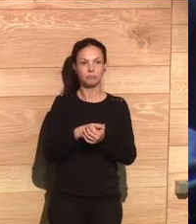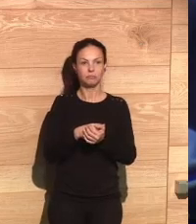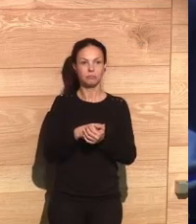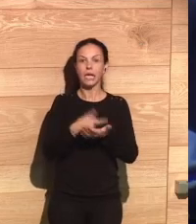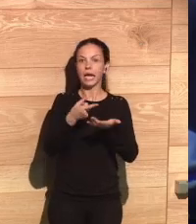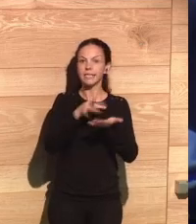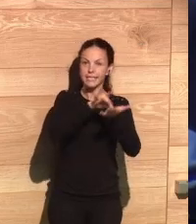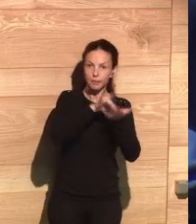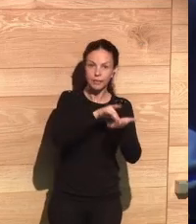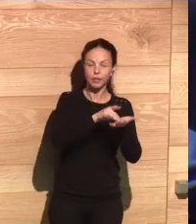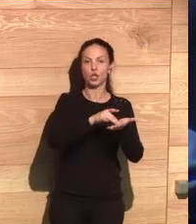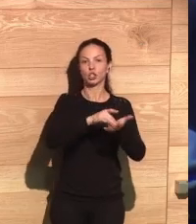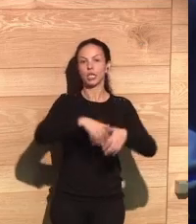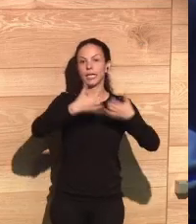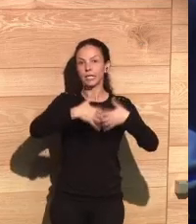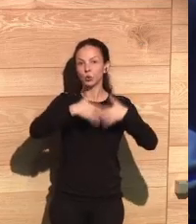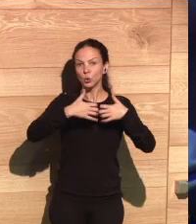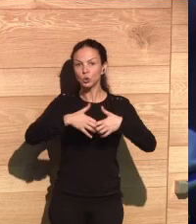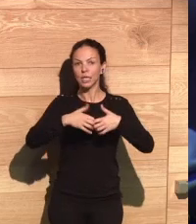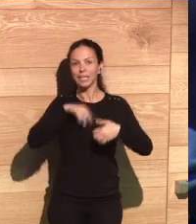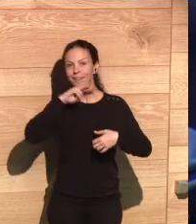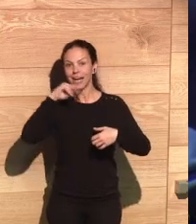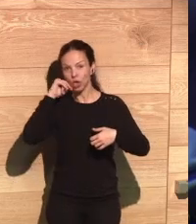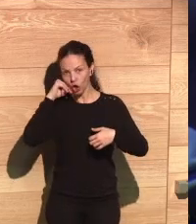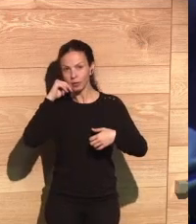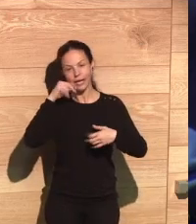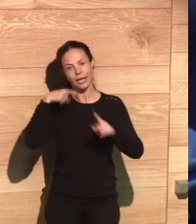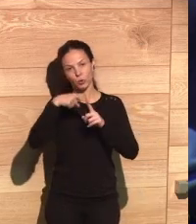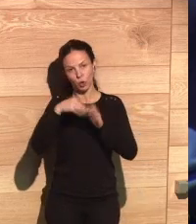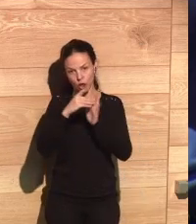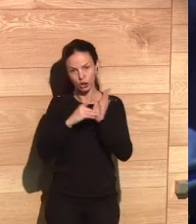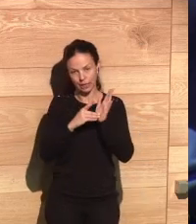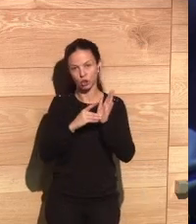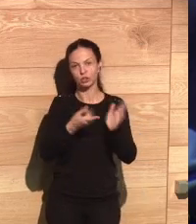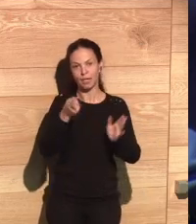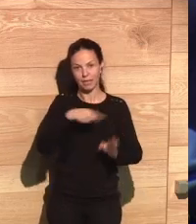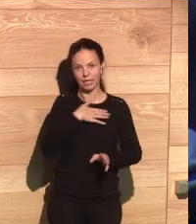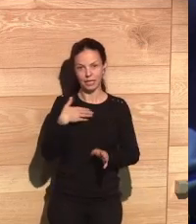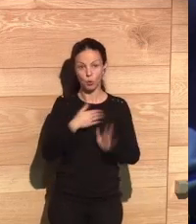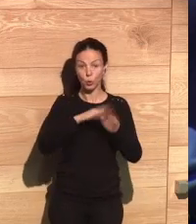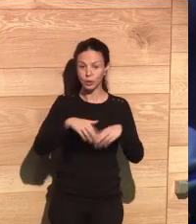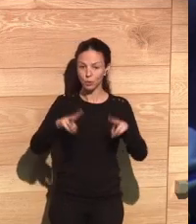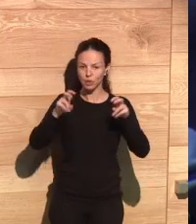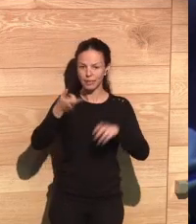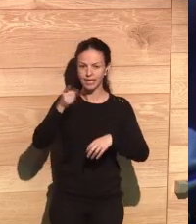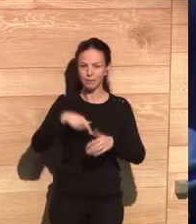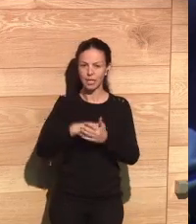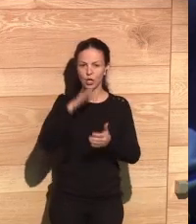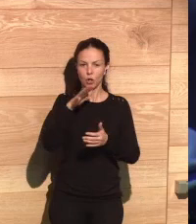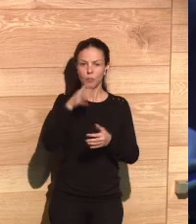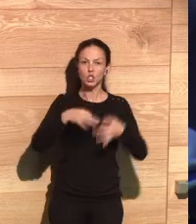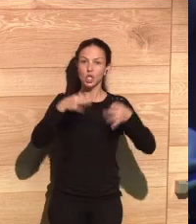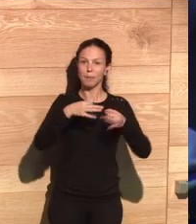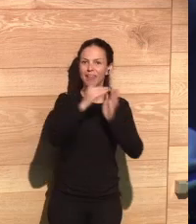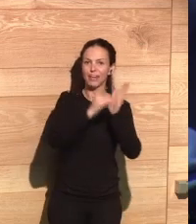want to provide services and we want to add value to the products and the businesses